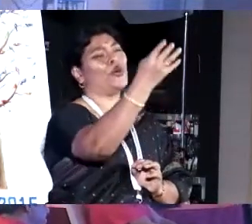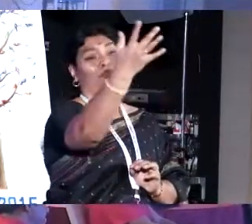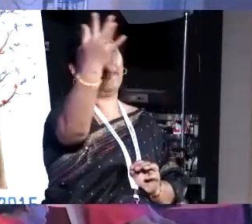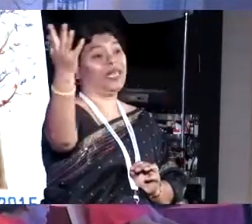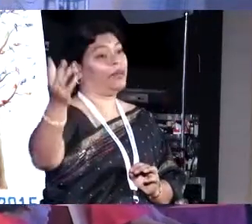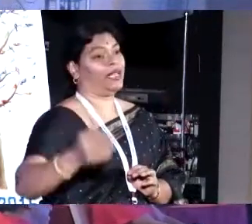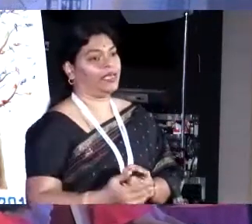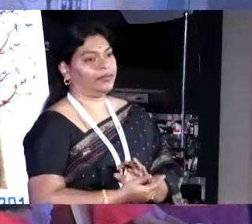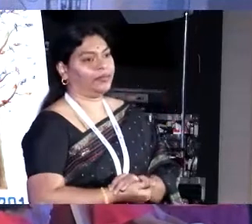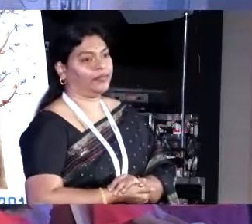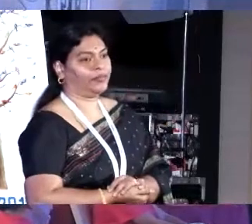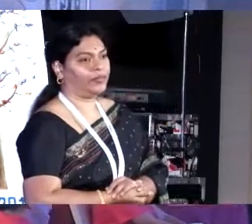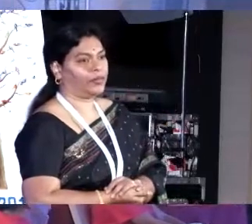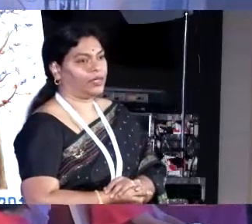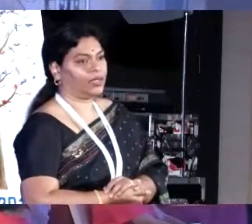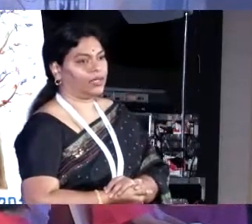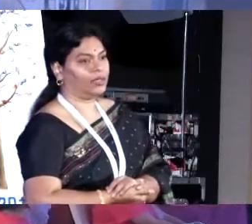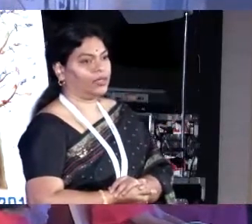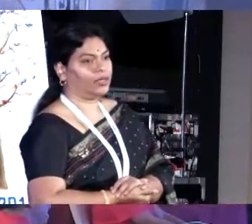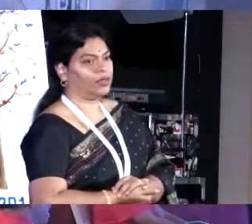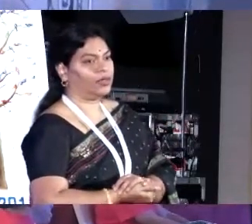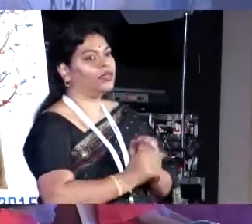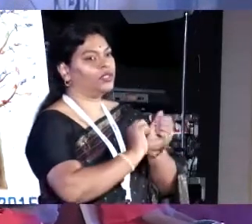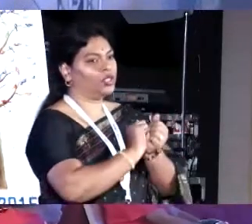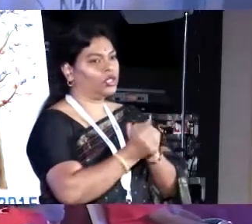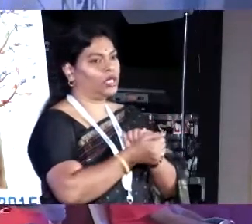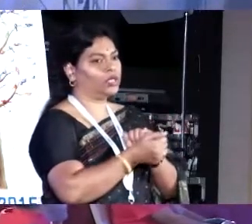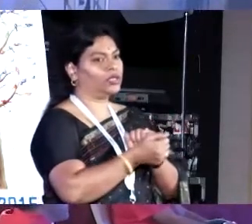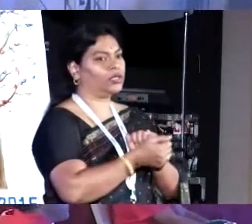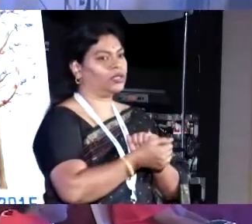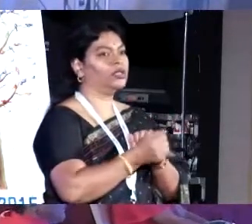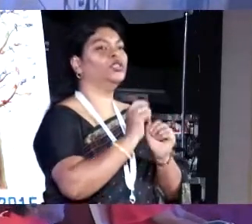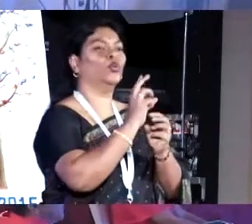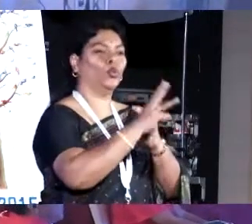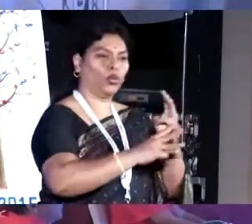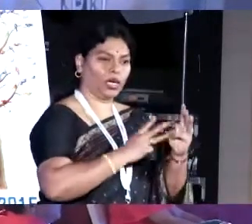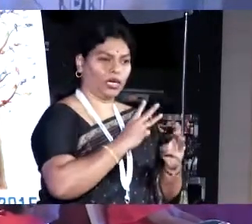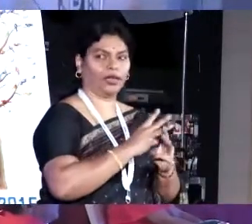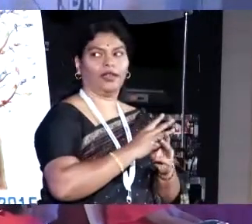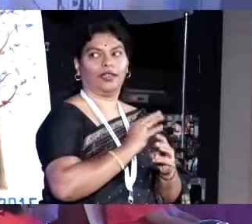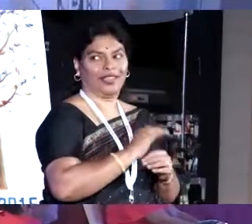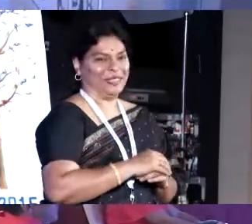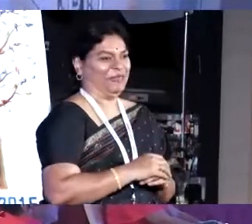okay, change the word, you improve it first,